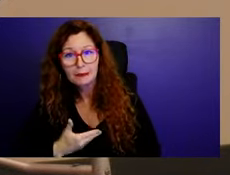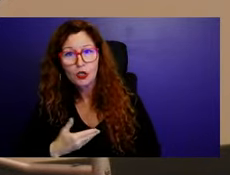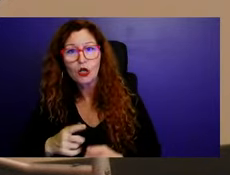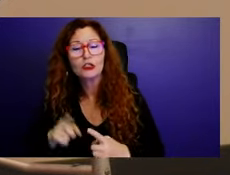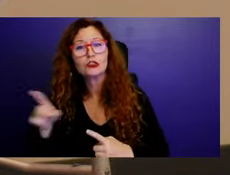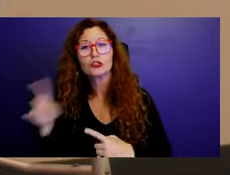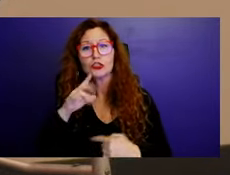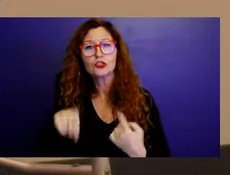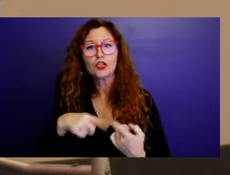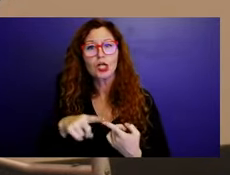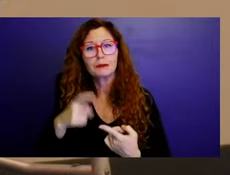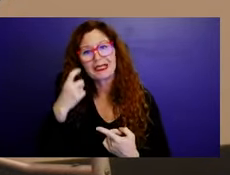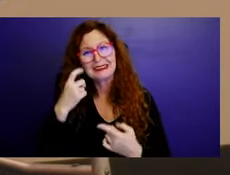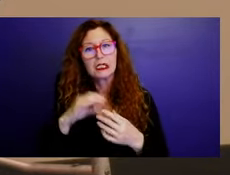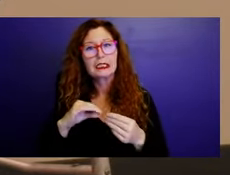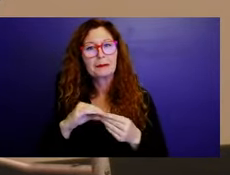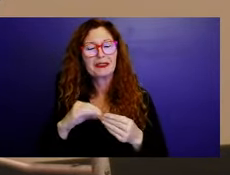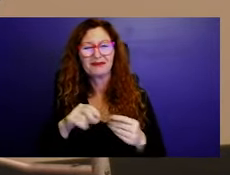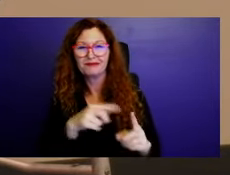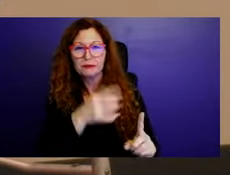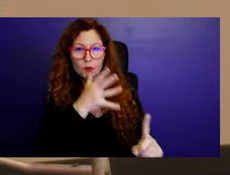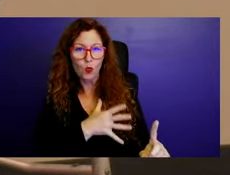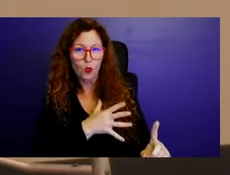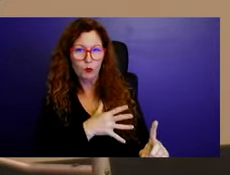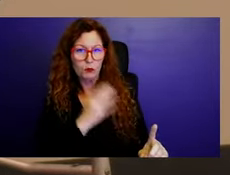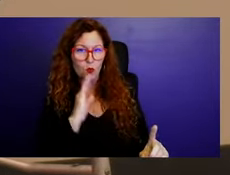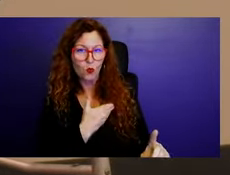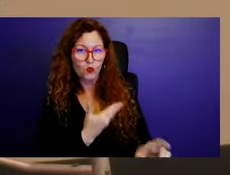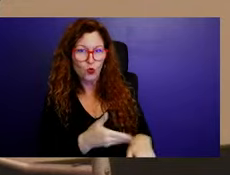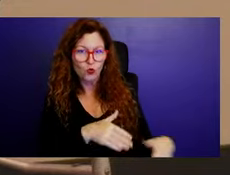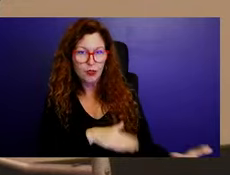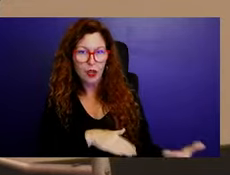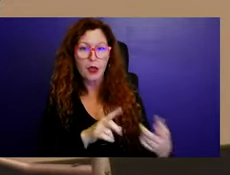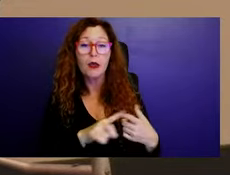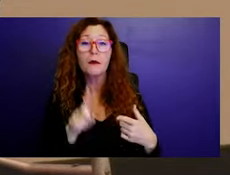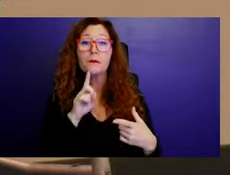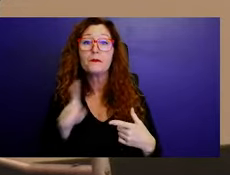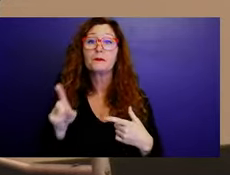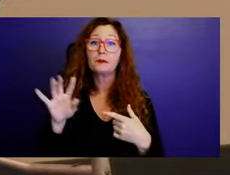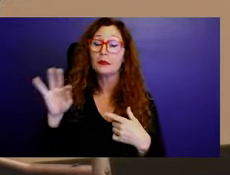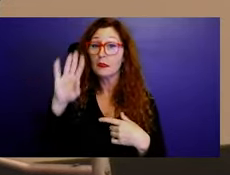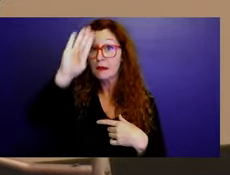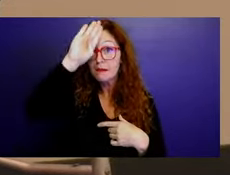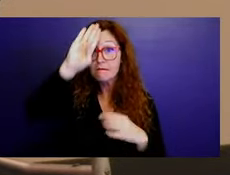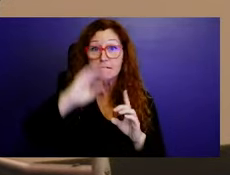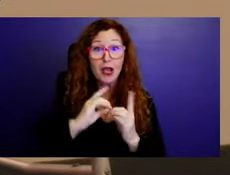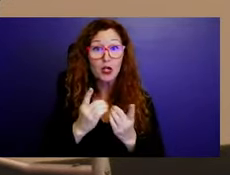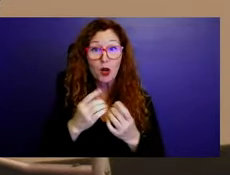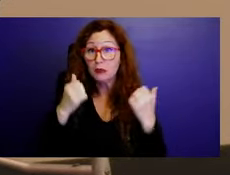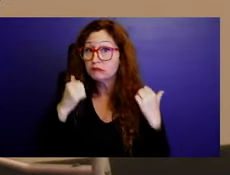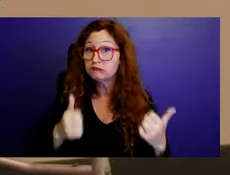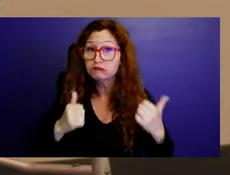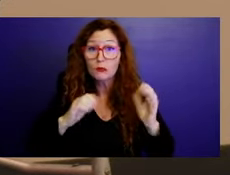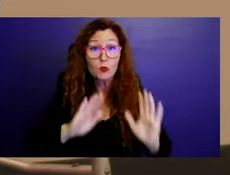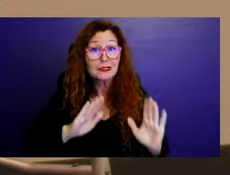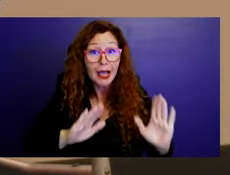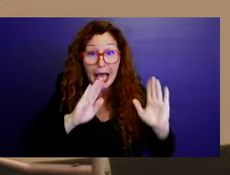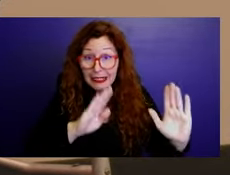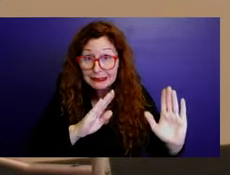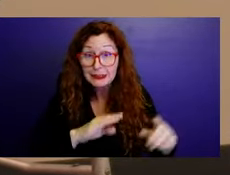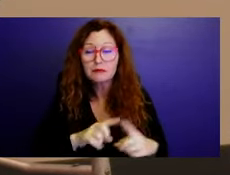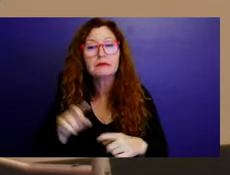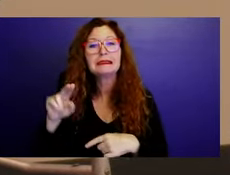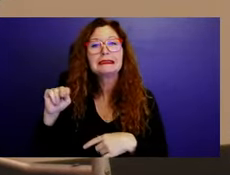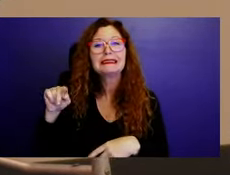said. Boynton Beach Fire Department was excellent and they pronounced her dead. And like Nadine said, the two officers,